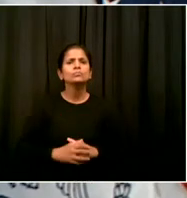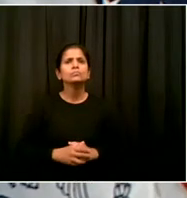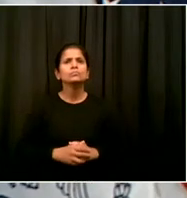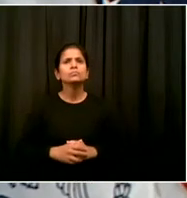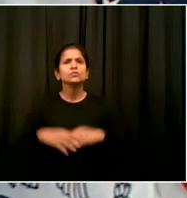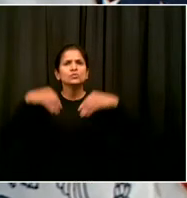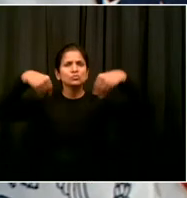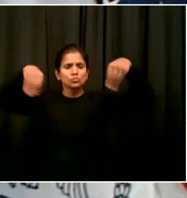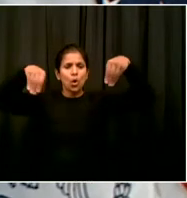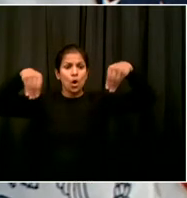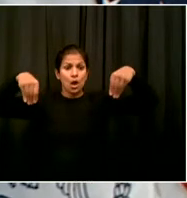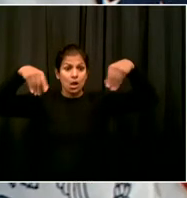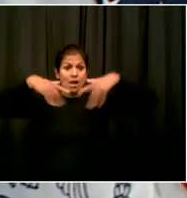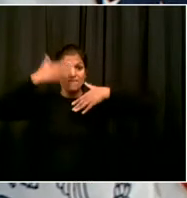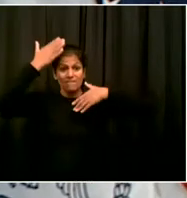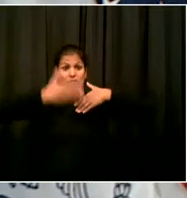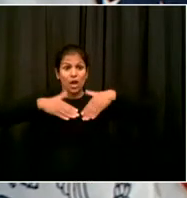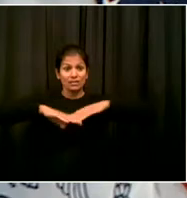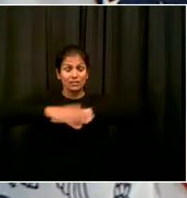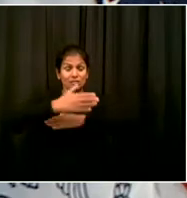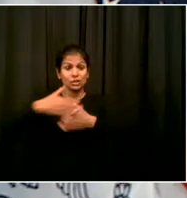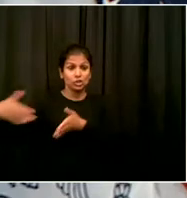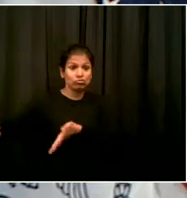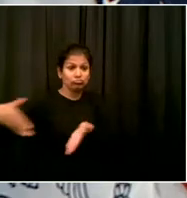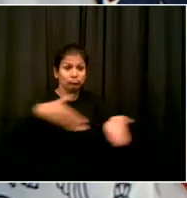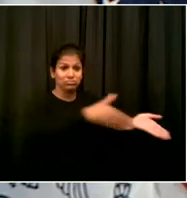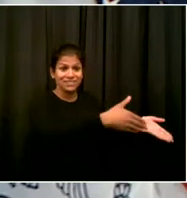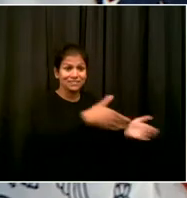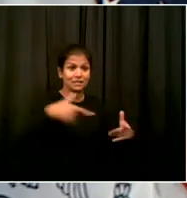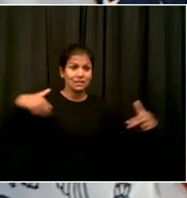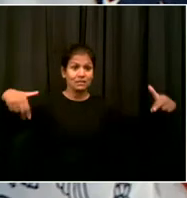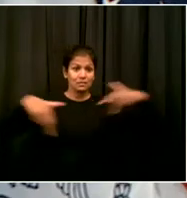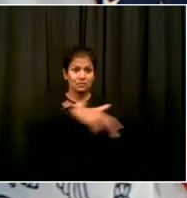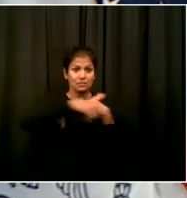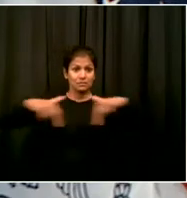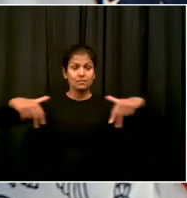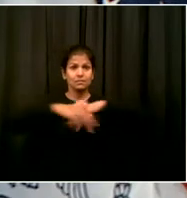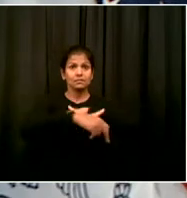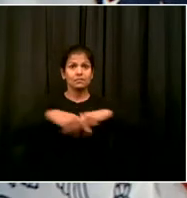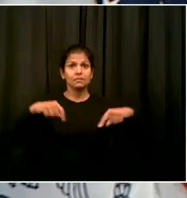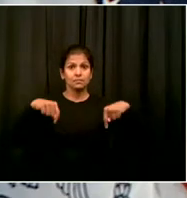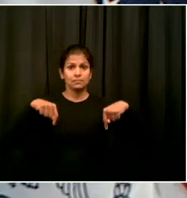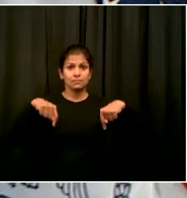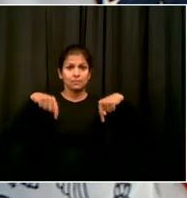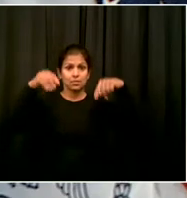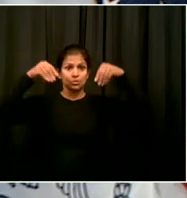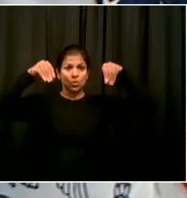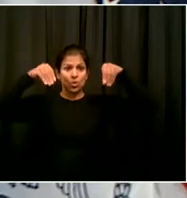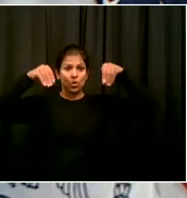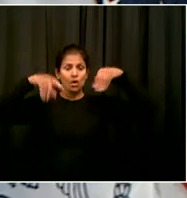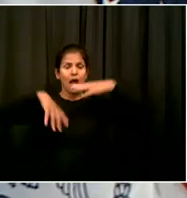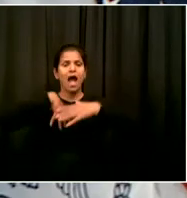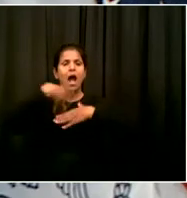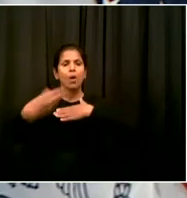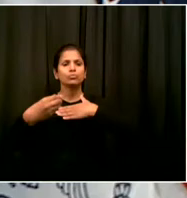referring to the actual schematic. Is that there? Oh, no, the actual sidewalk, the look of the there you go.